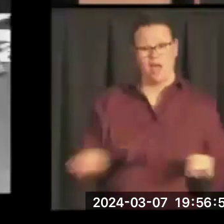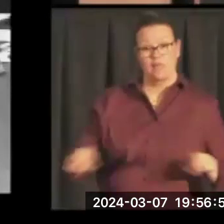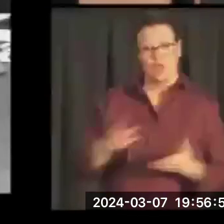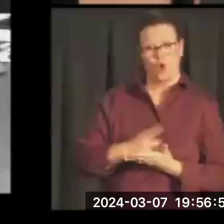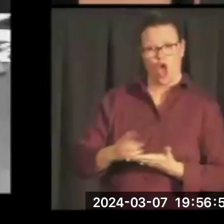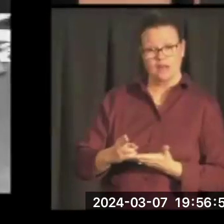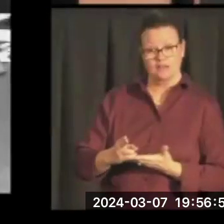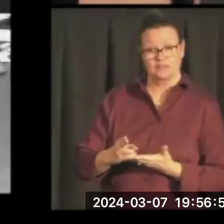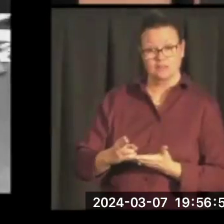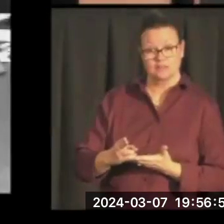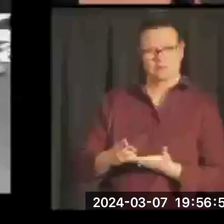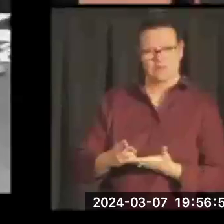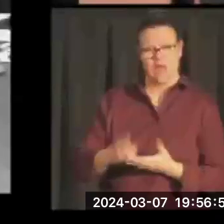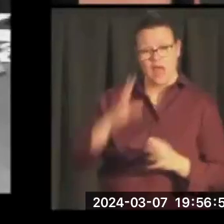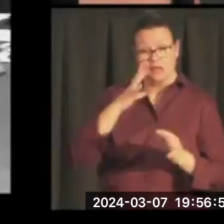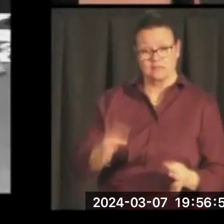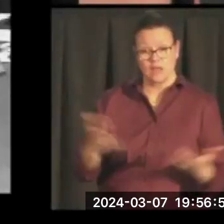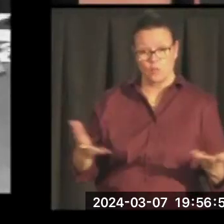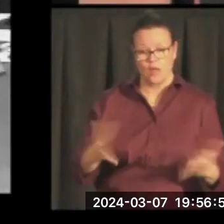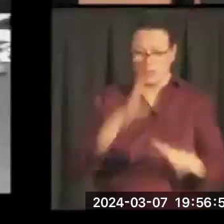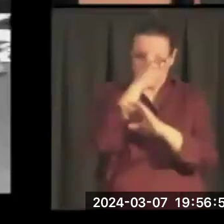President of the United States has violated the law.